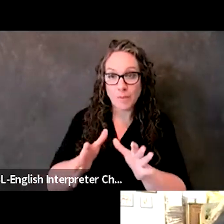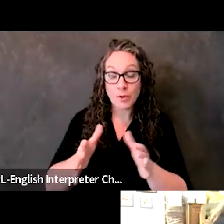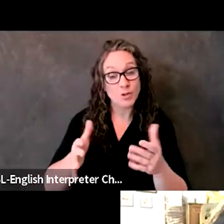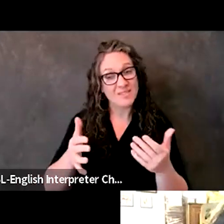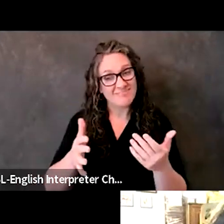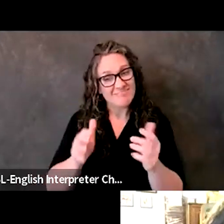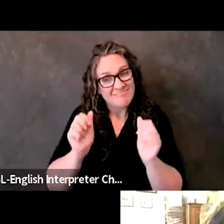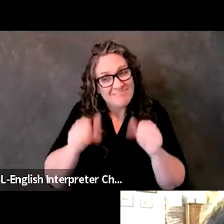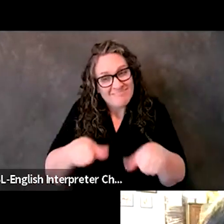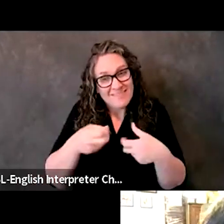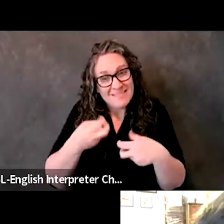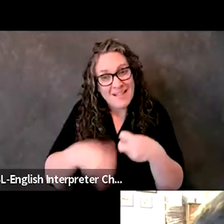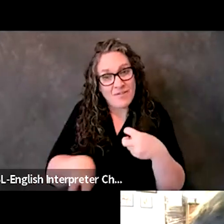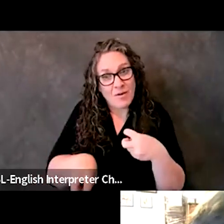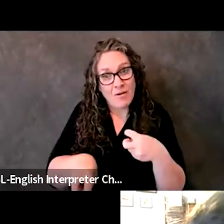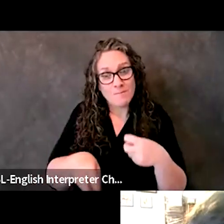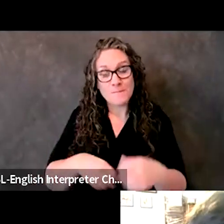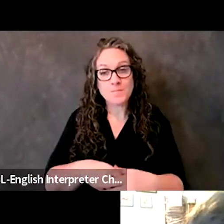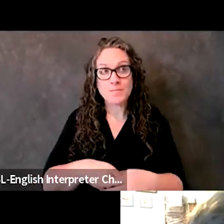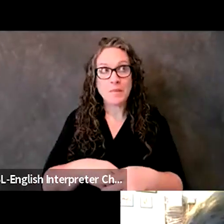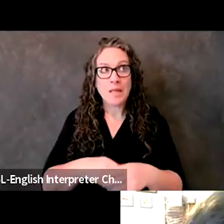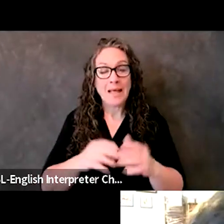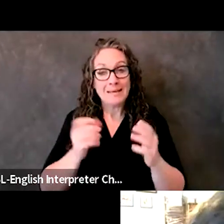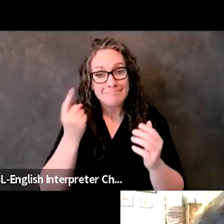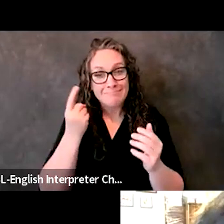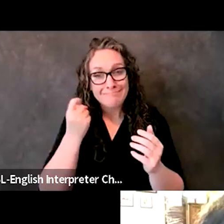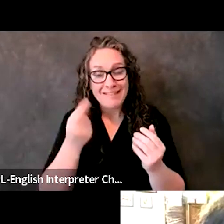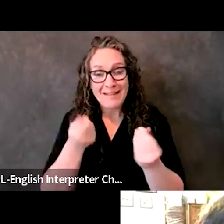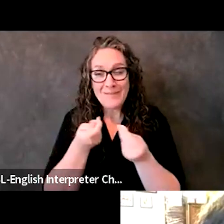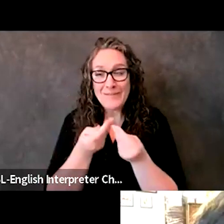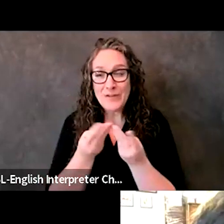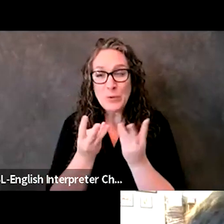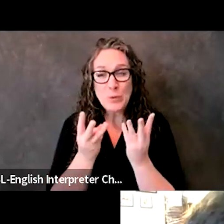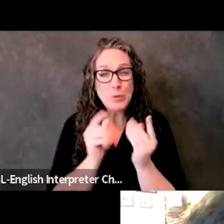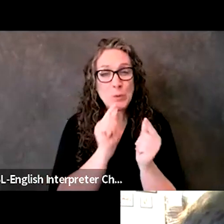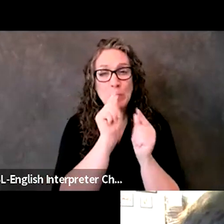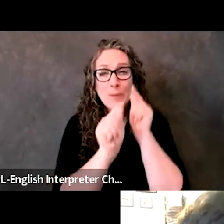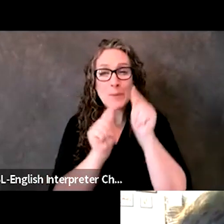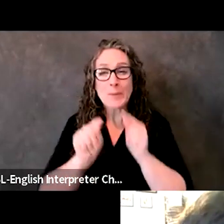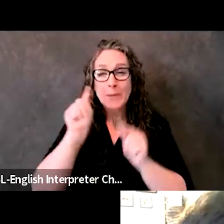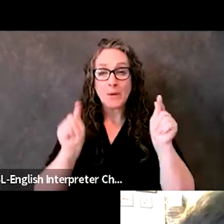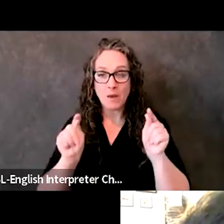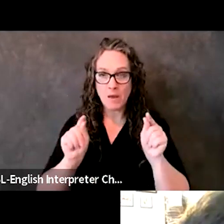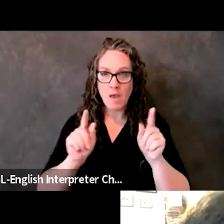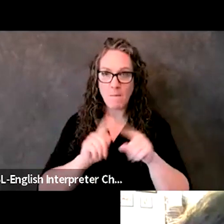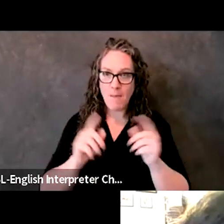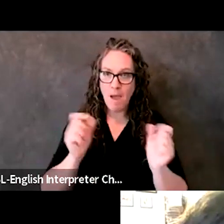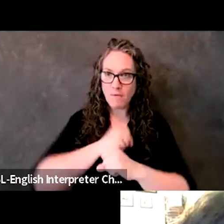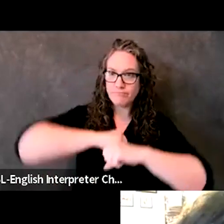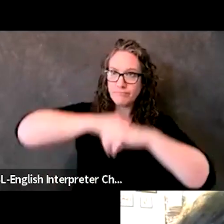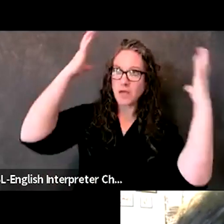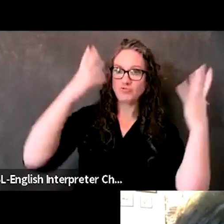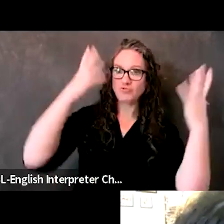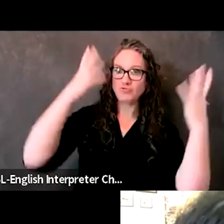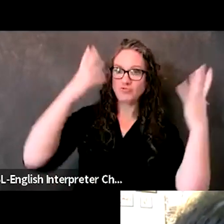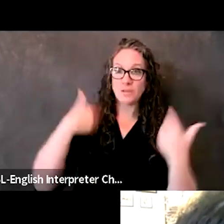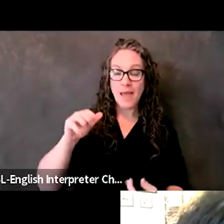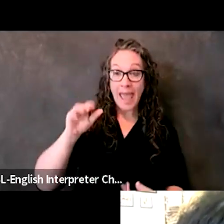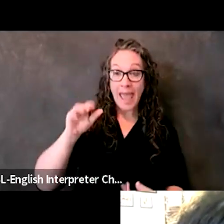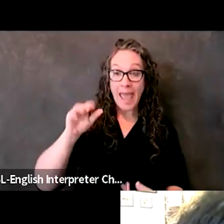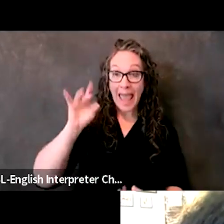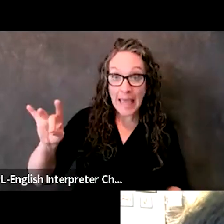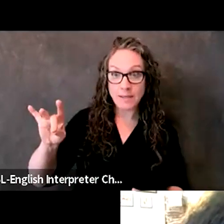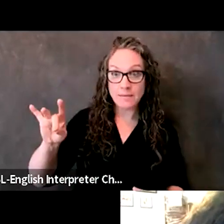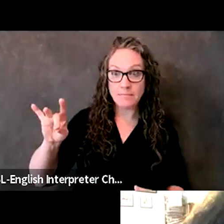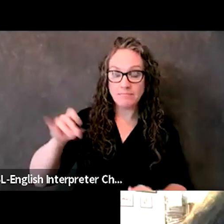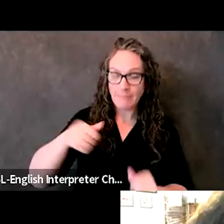But there are so few of them. Now imagine every city in the county, 88, LA County, our neighboring